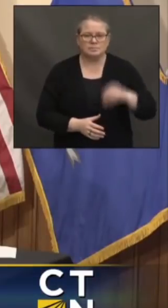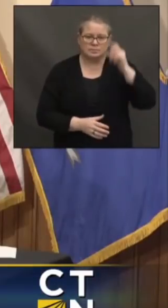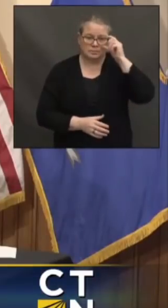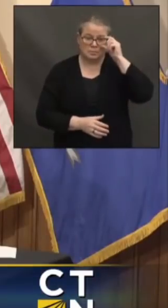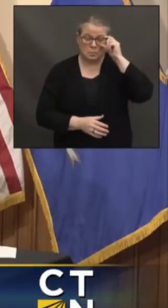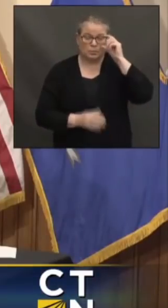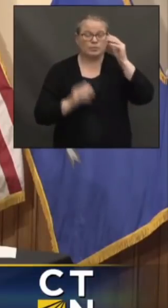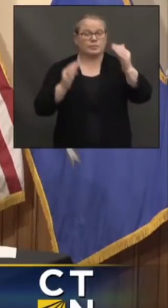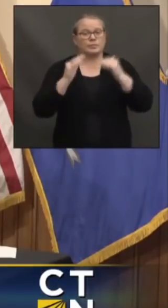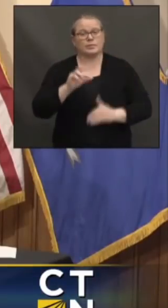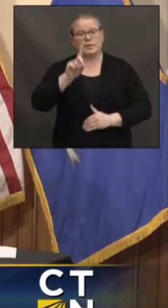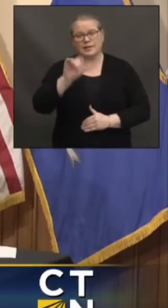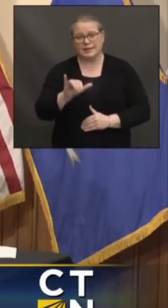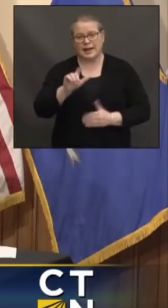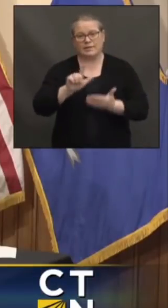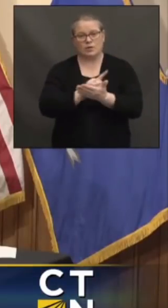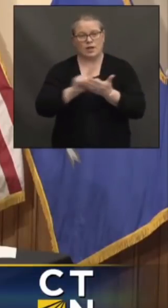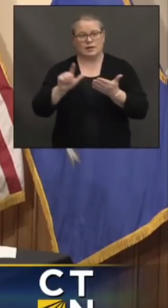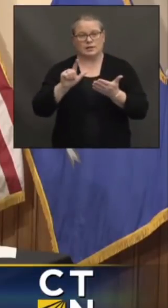The Day of New London.